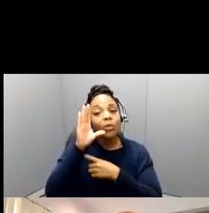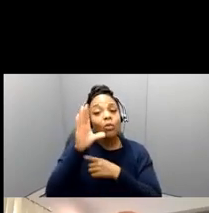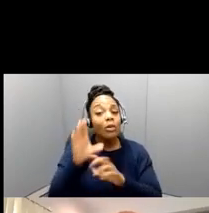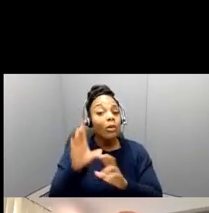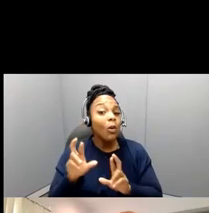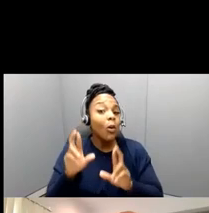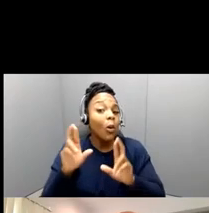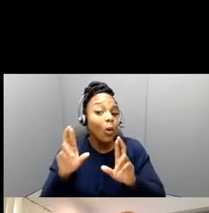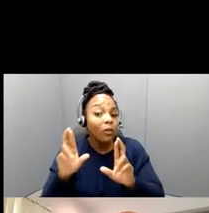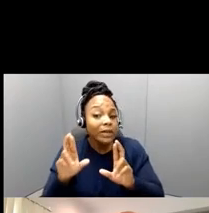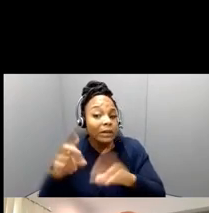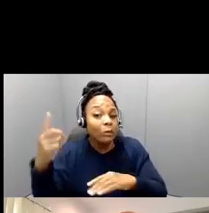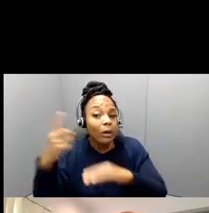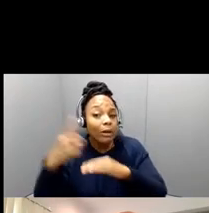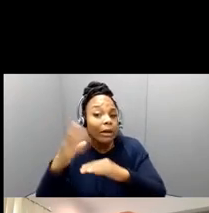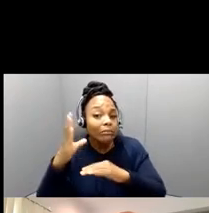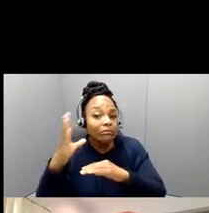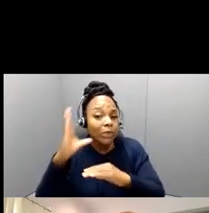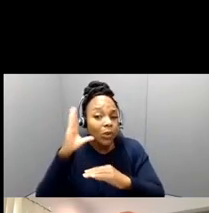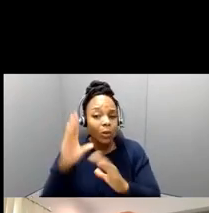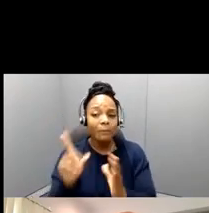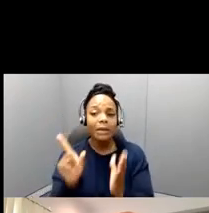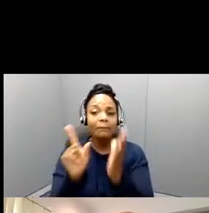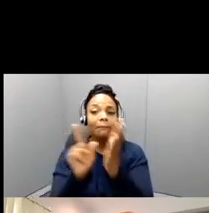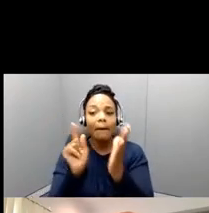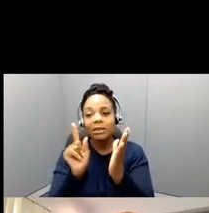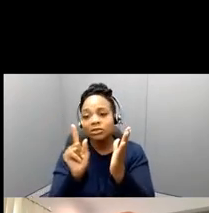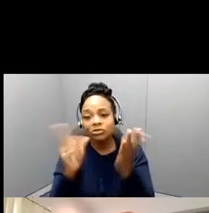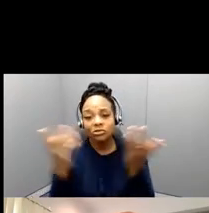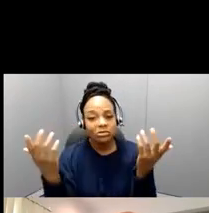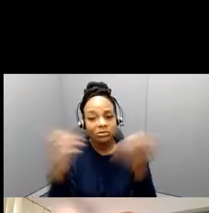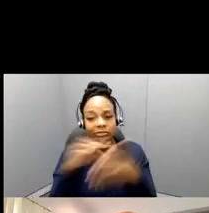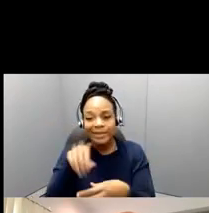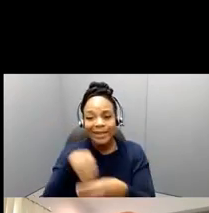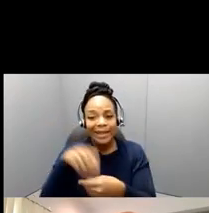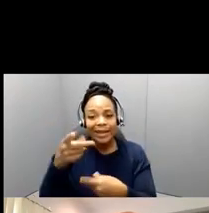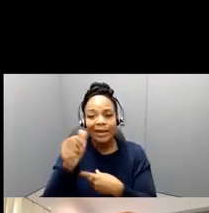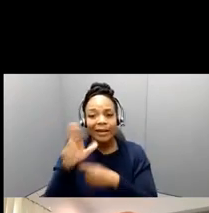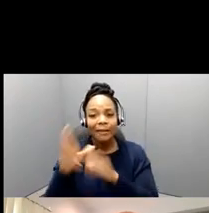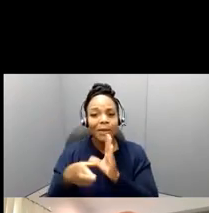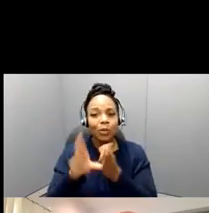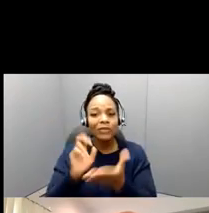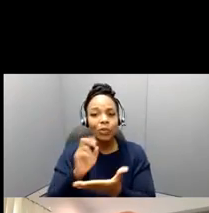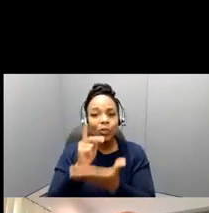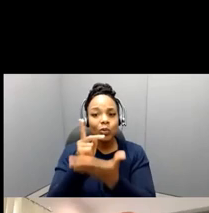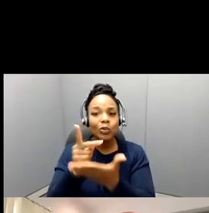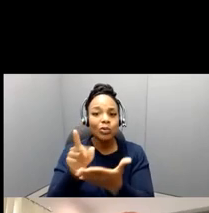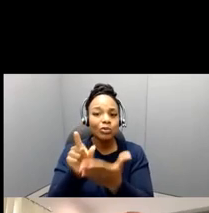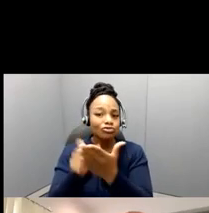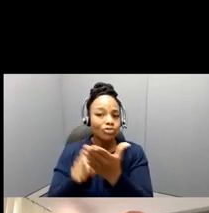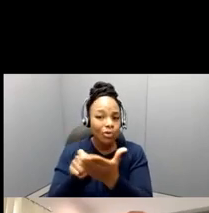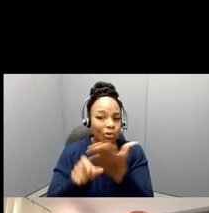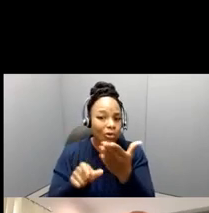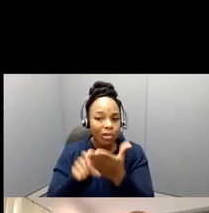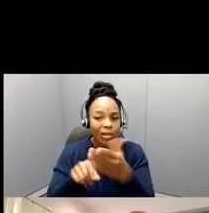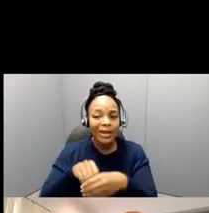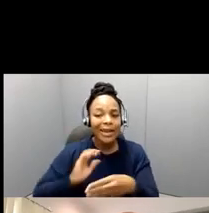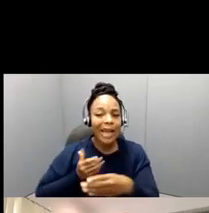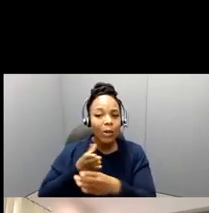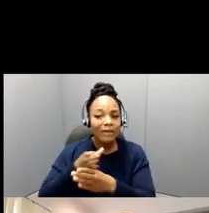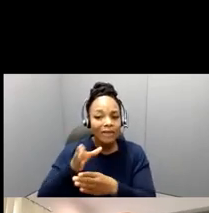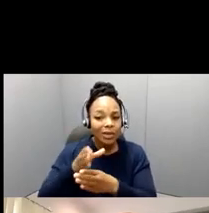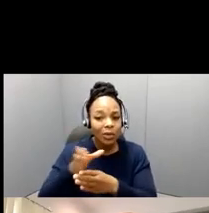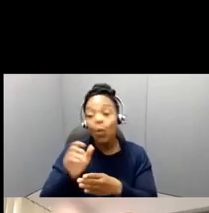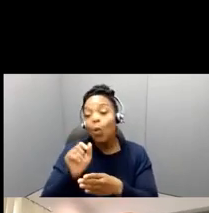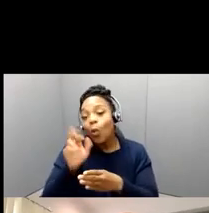published in, in peer-reviewed journals within the field, or that are suitable for practitioner journals within